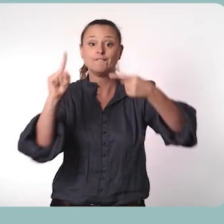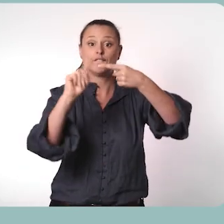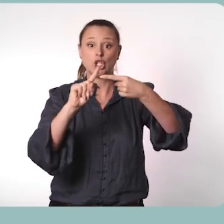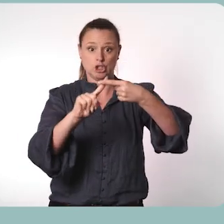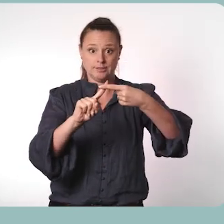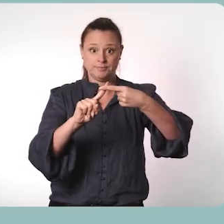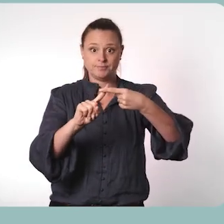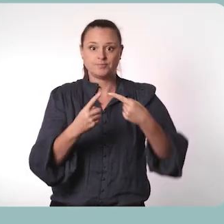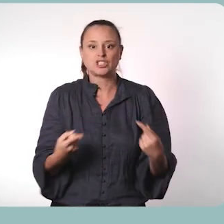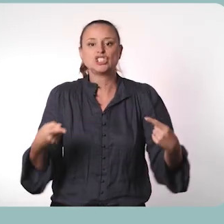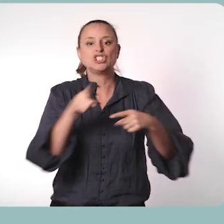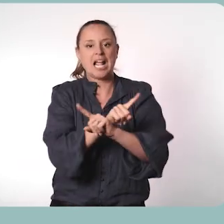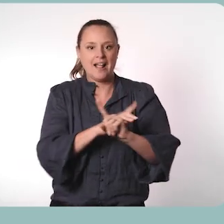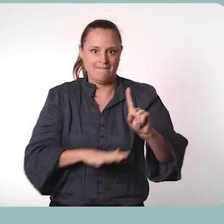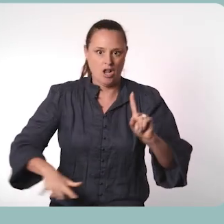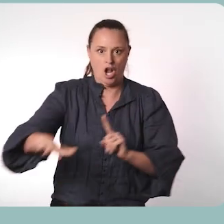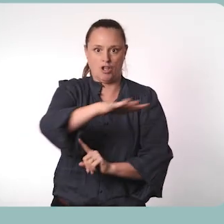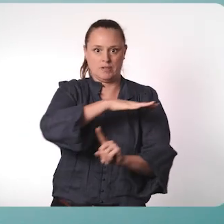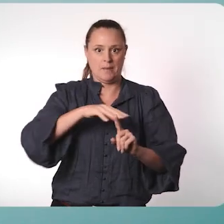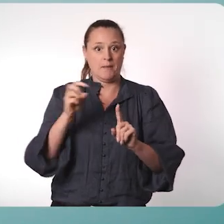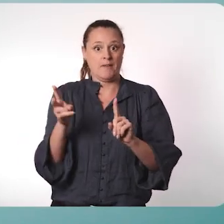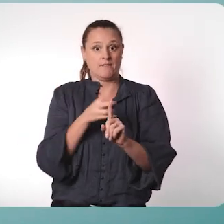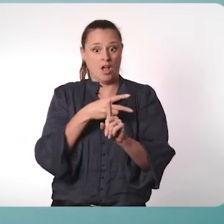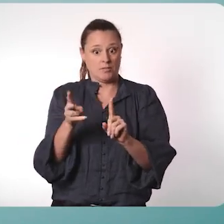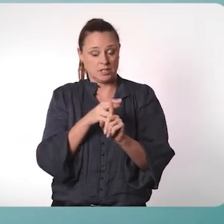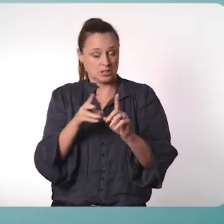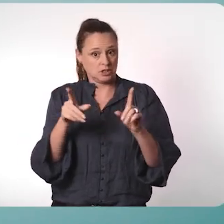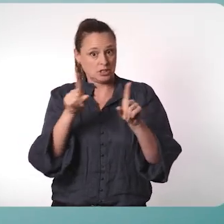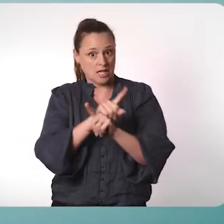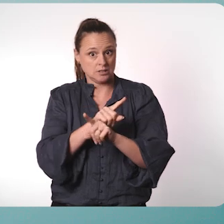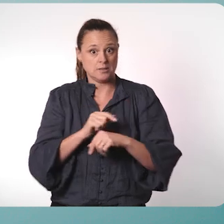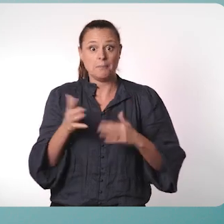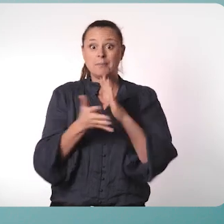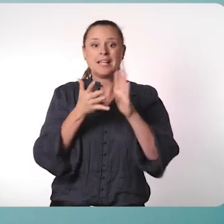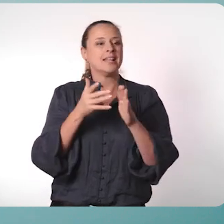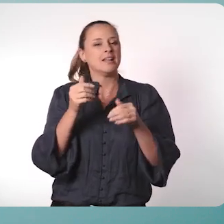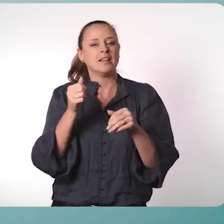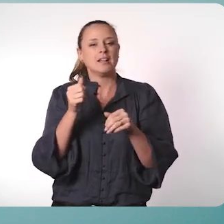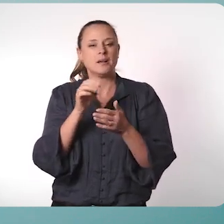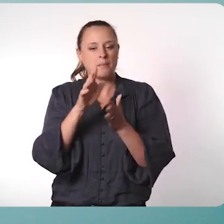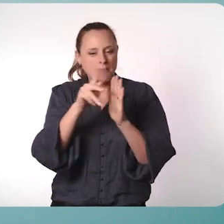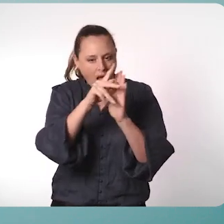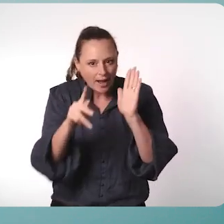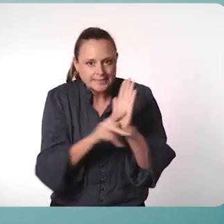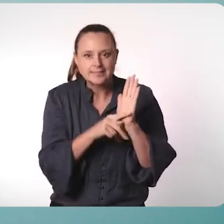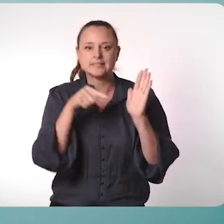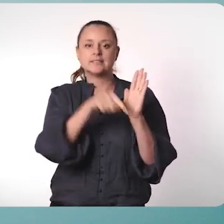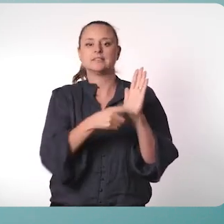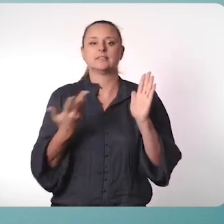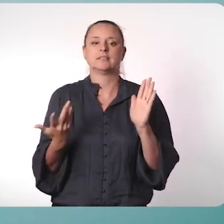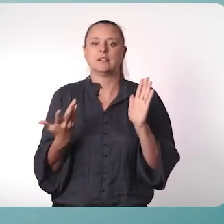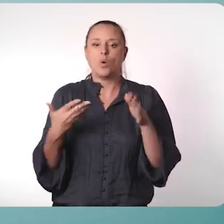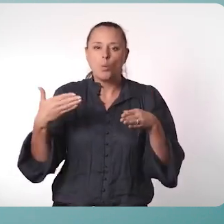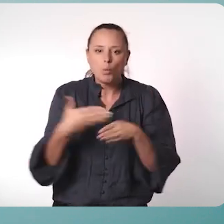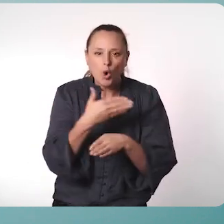environments that allow violence to happen. This means making sure our policies and practices are fair, reflect the needs and